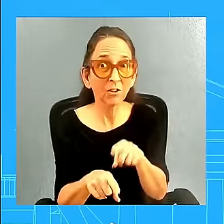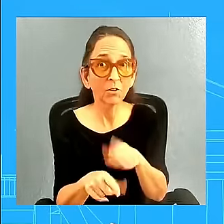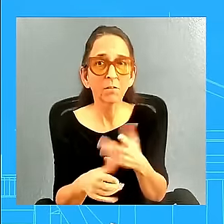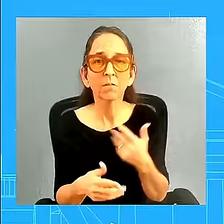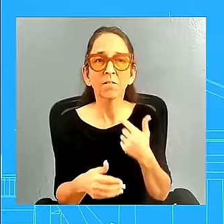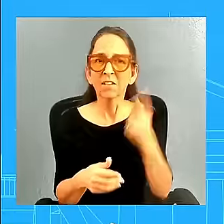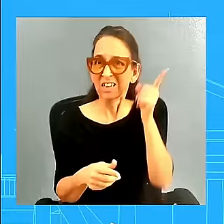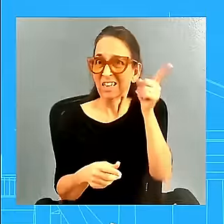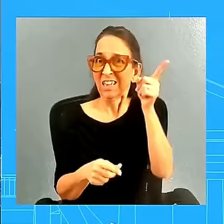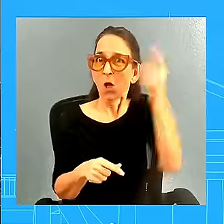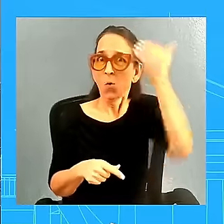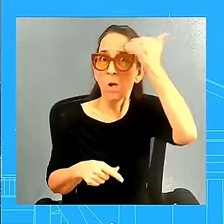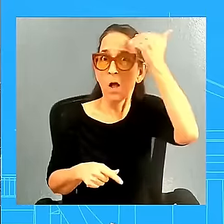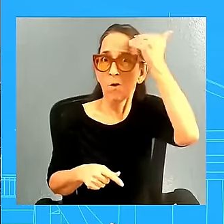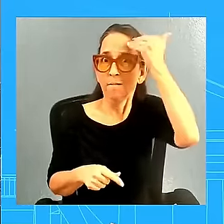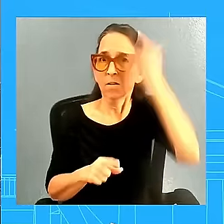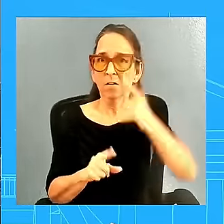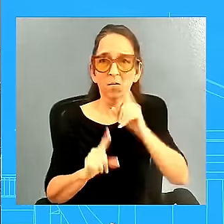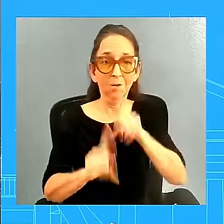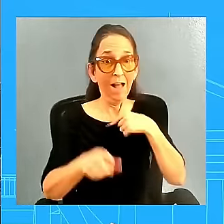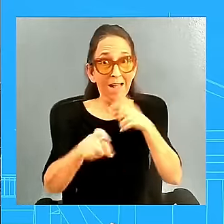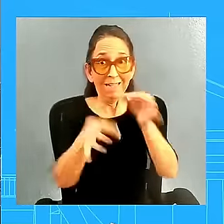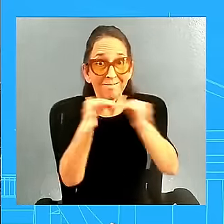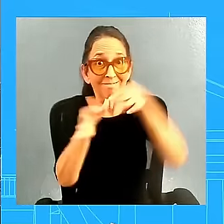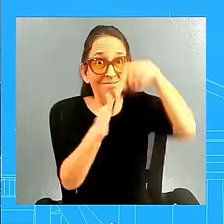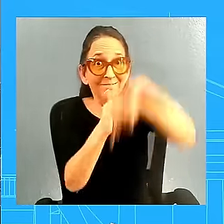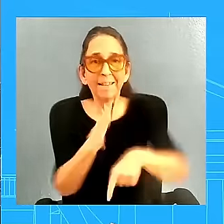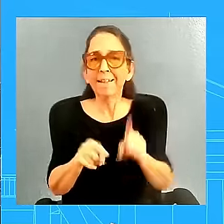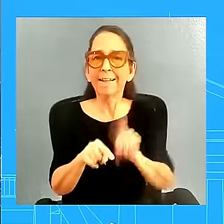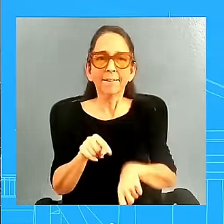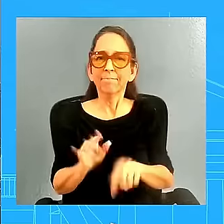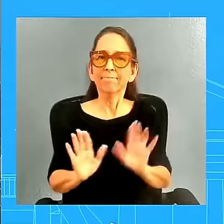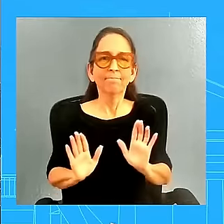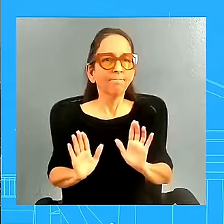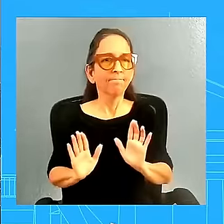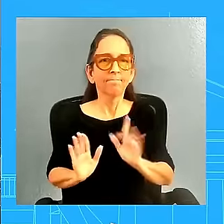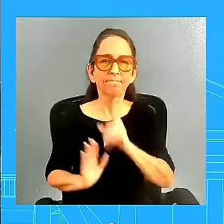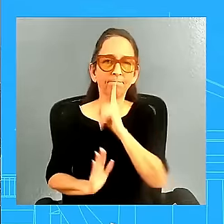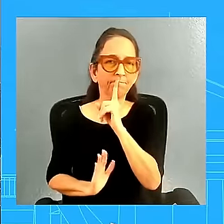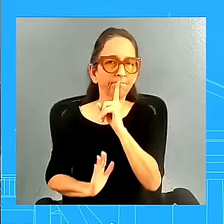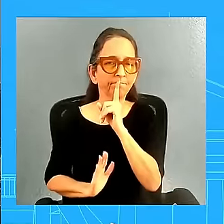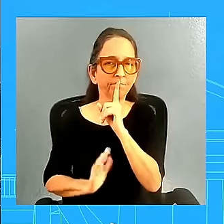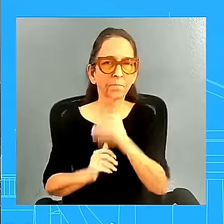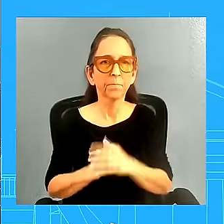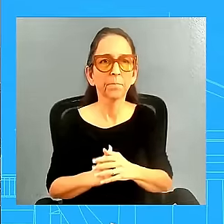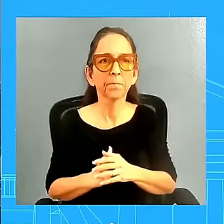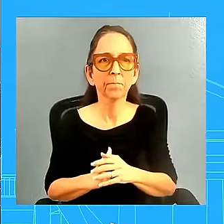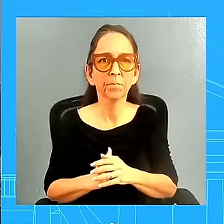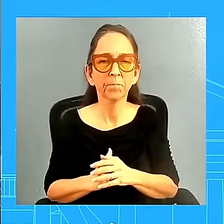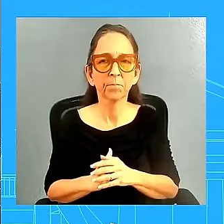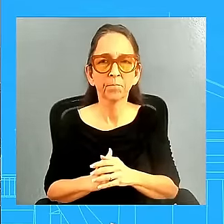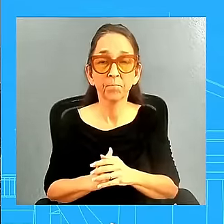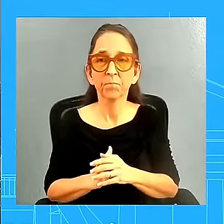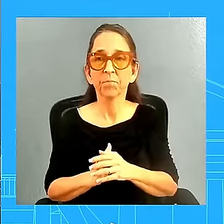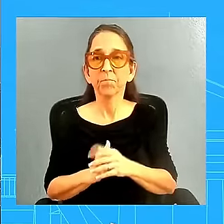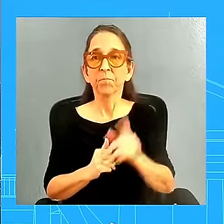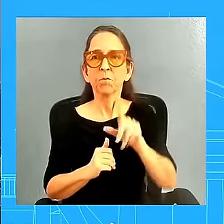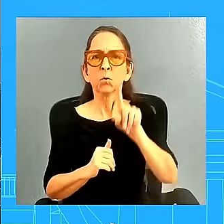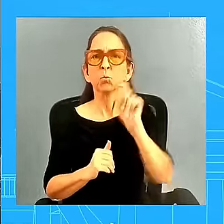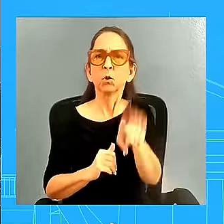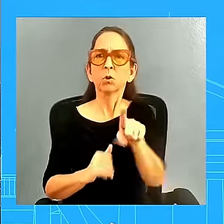You've taken questions today, and obviously throughout the presidency, President Biden has talked a lot about democratic institutions. I'm just curious if between now